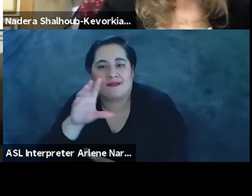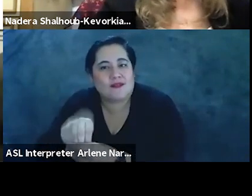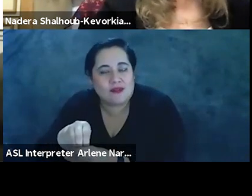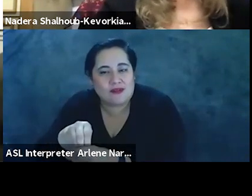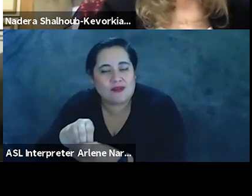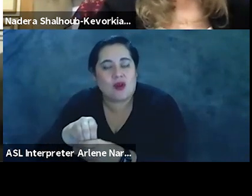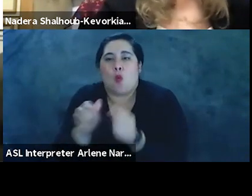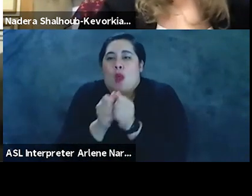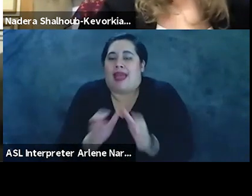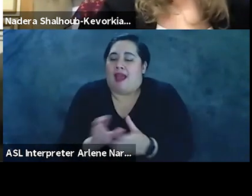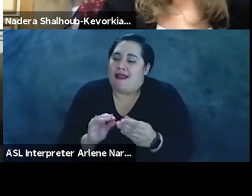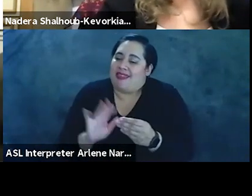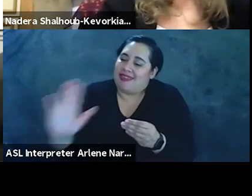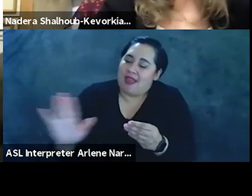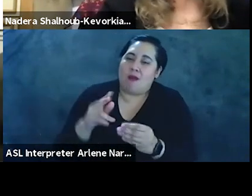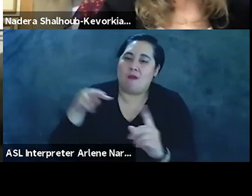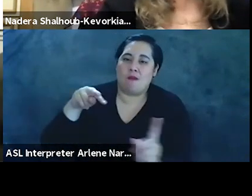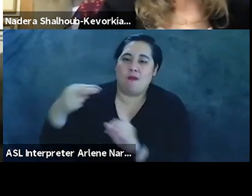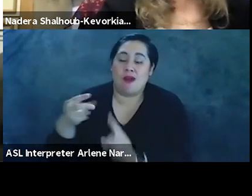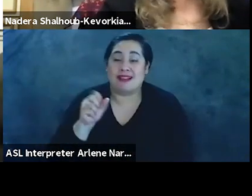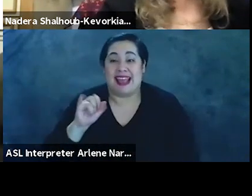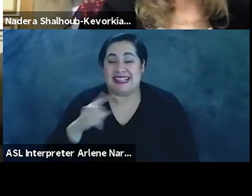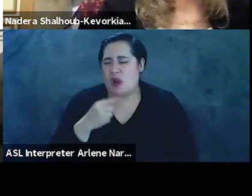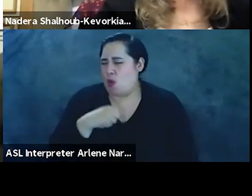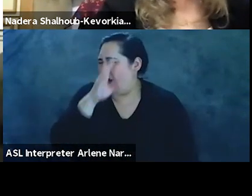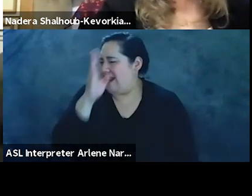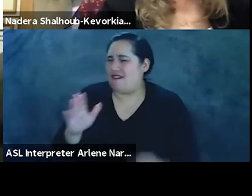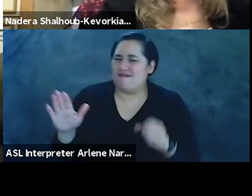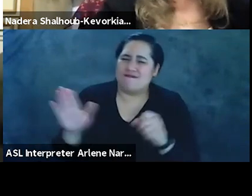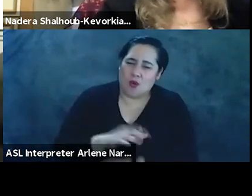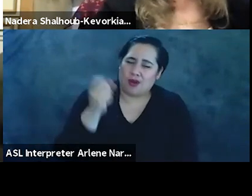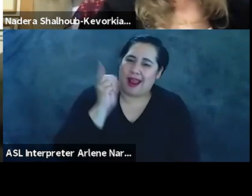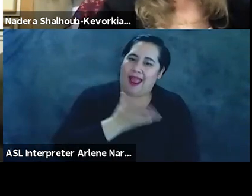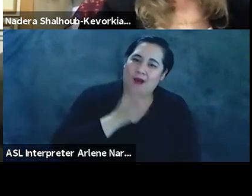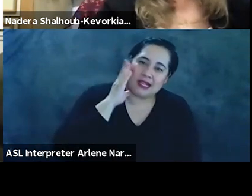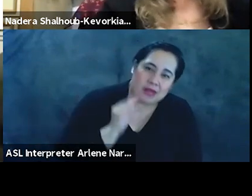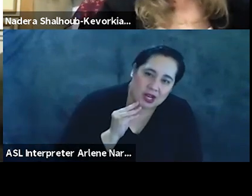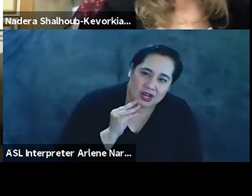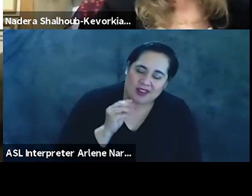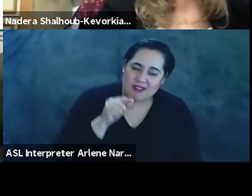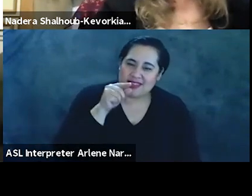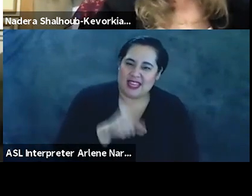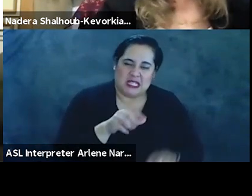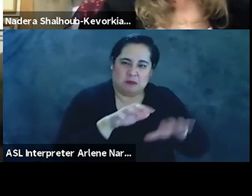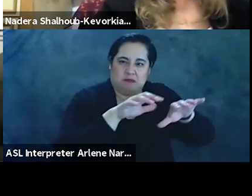Without narrating their statements, Saeed concluded, we will never fully understand our experience of dispossession.